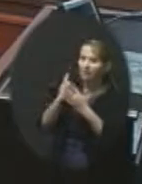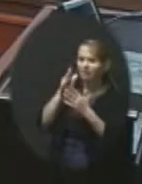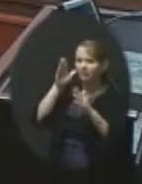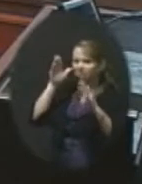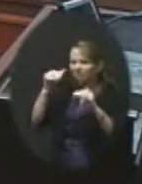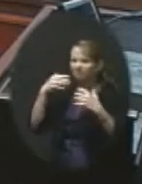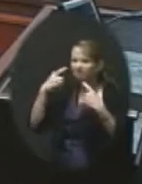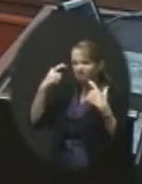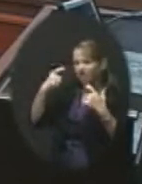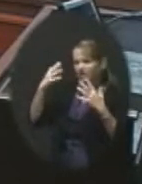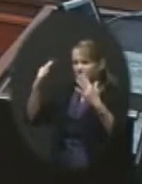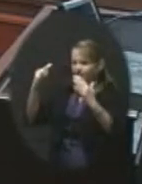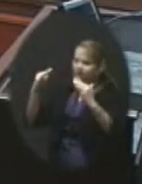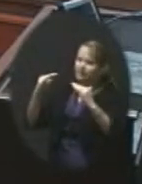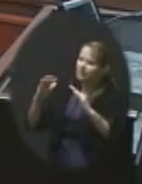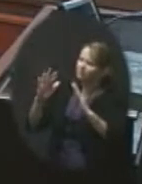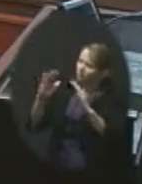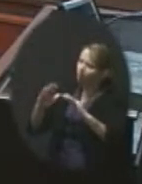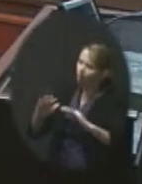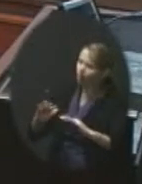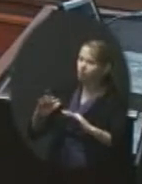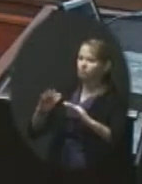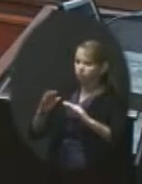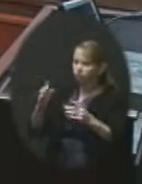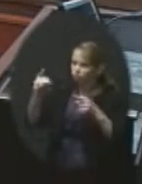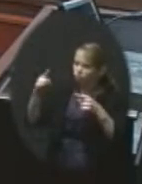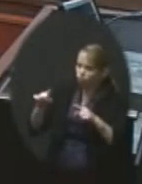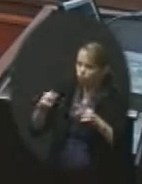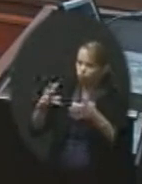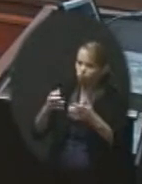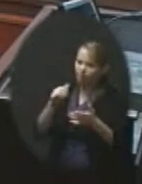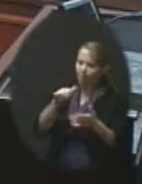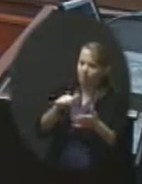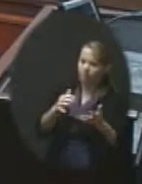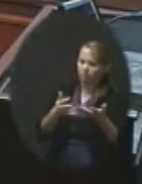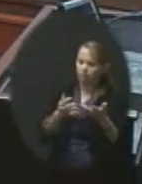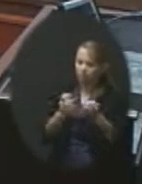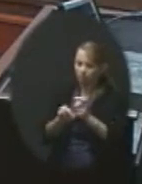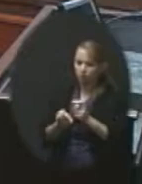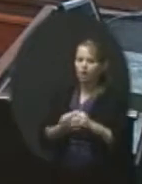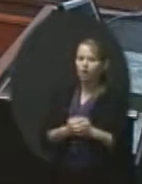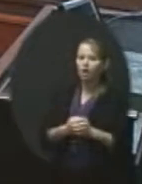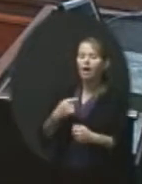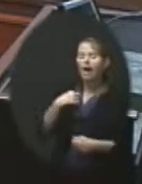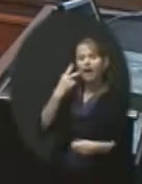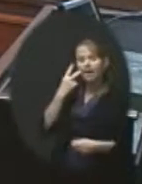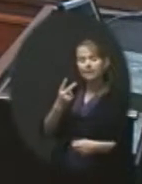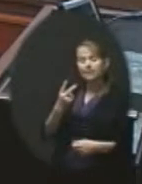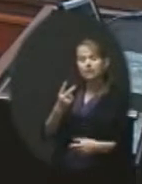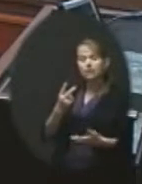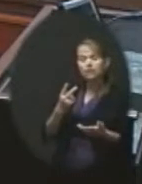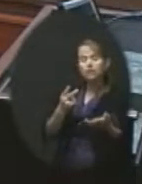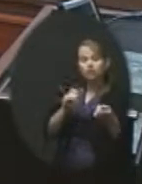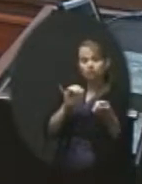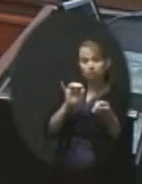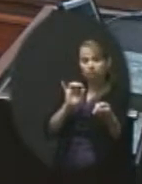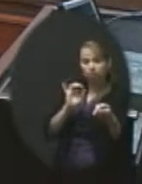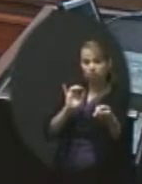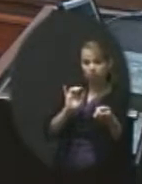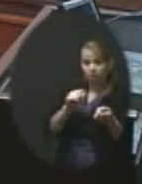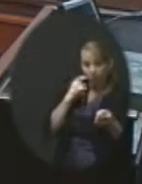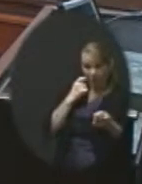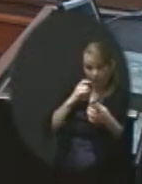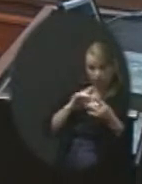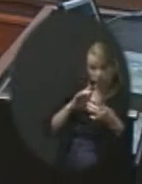that standpoint, to say, okay, we agree upon this. So, again, I see this as a good compromise. I see this as an